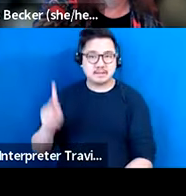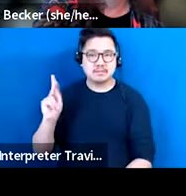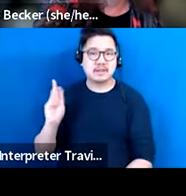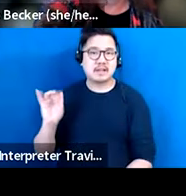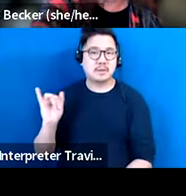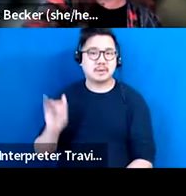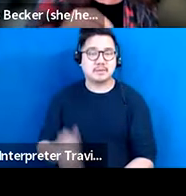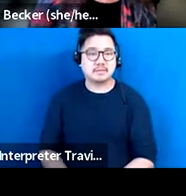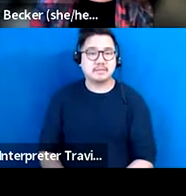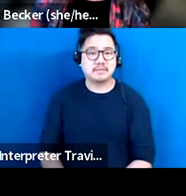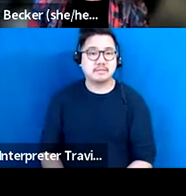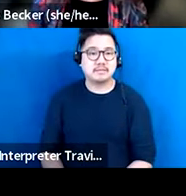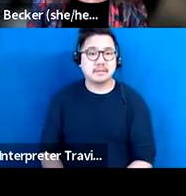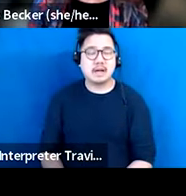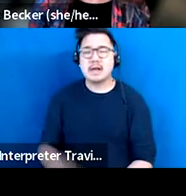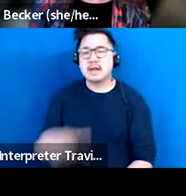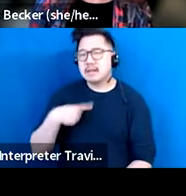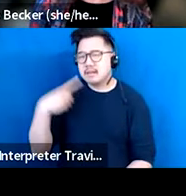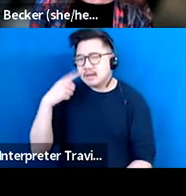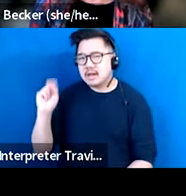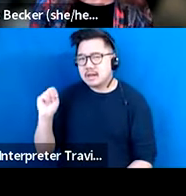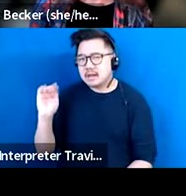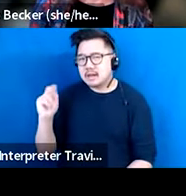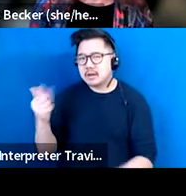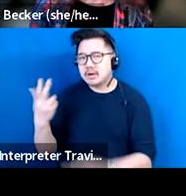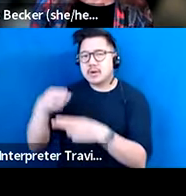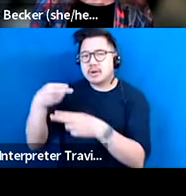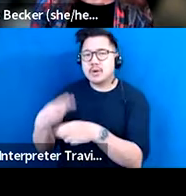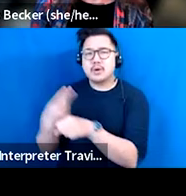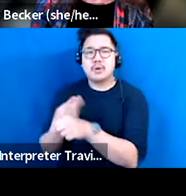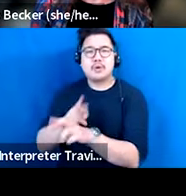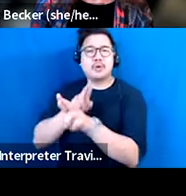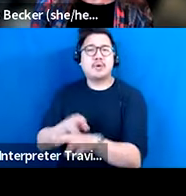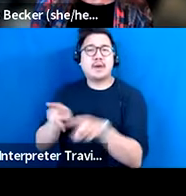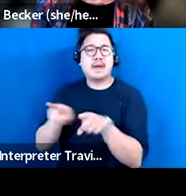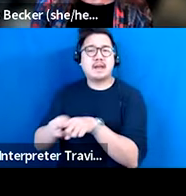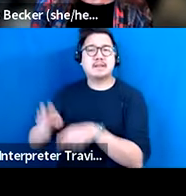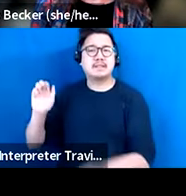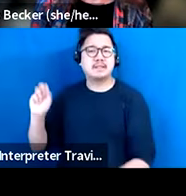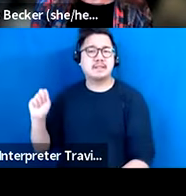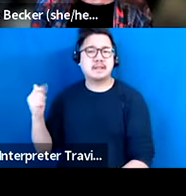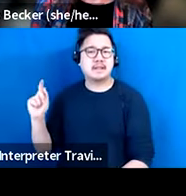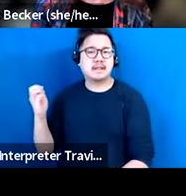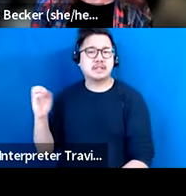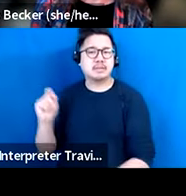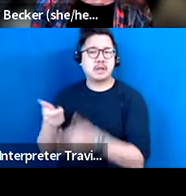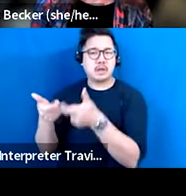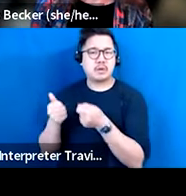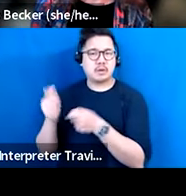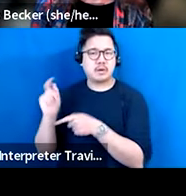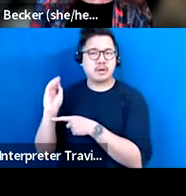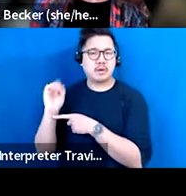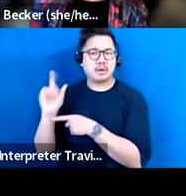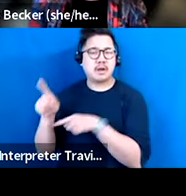I think, Nina, you mentioned a comment about using the report as an engagement tool. And Amy, you also talked about your role as a